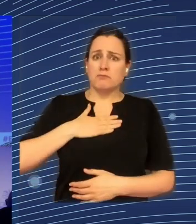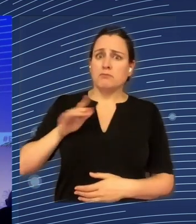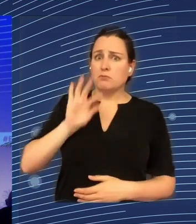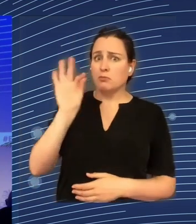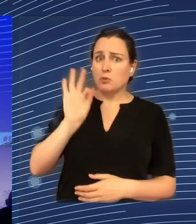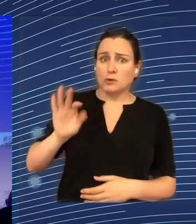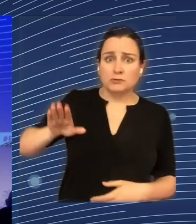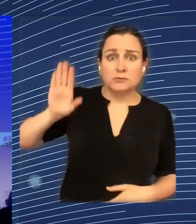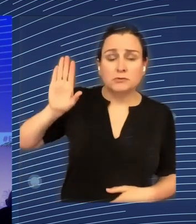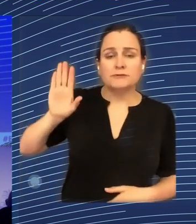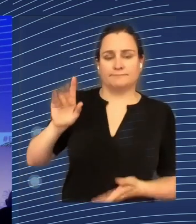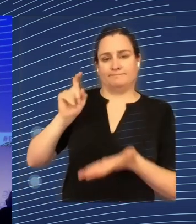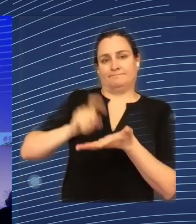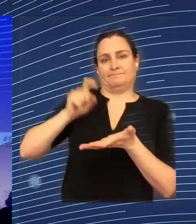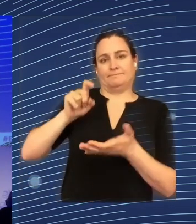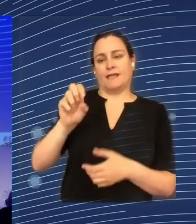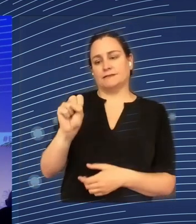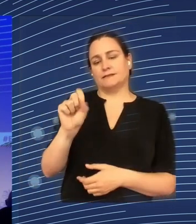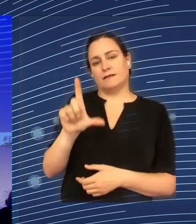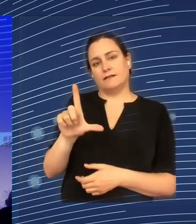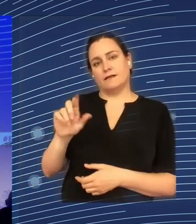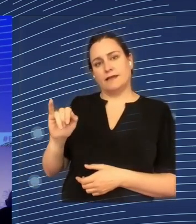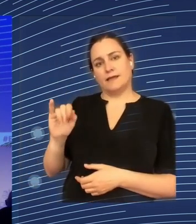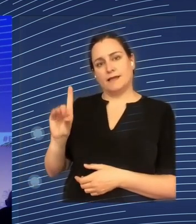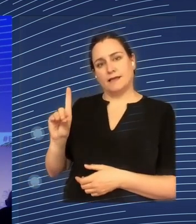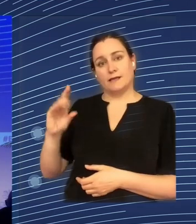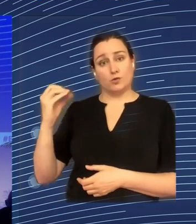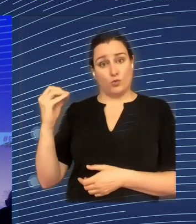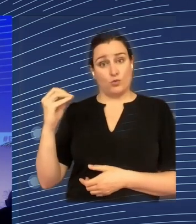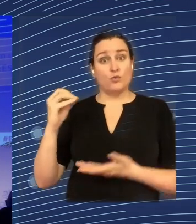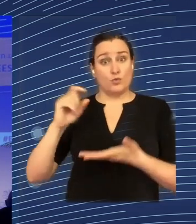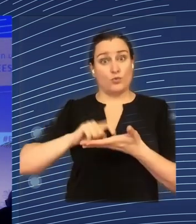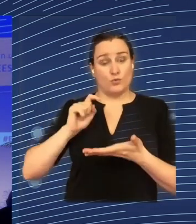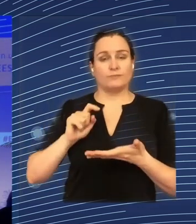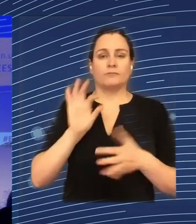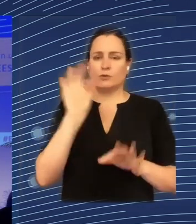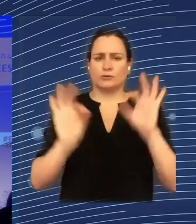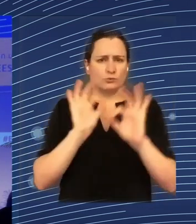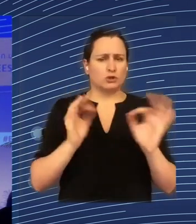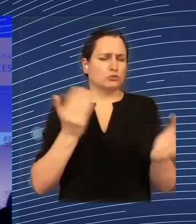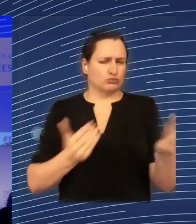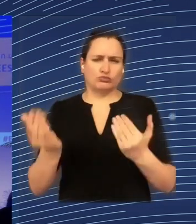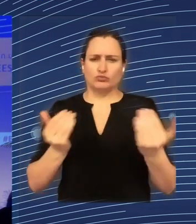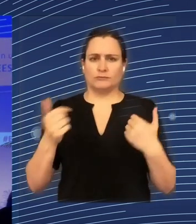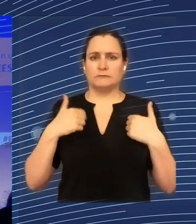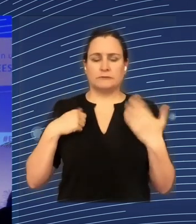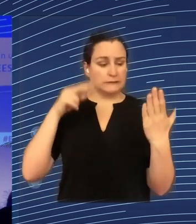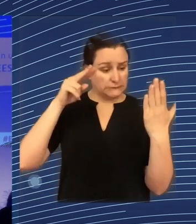Slido at any moment you like, and I'll try to entertain as many of your questions as I can.